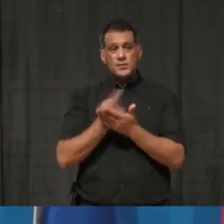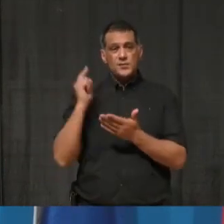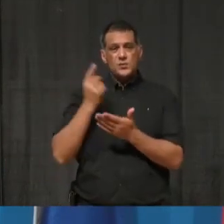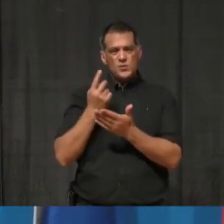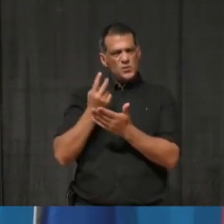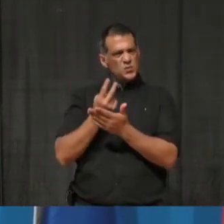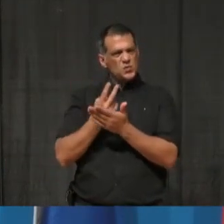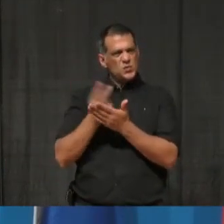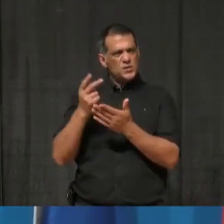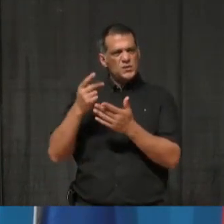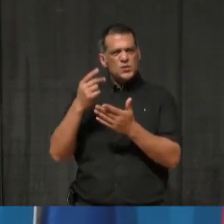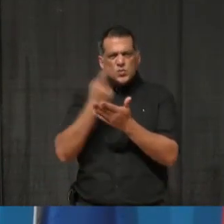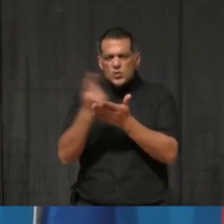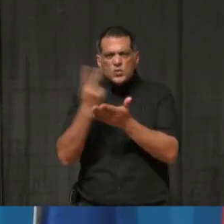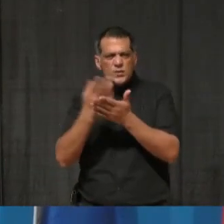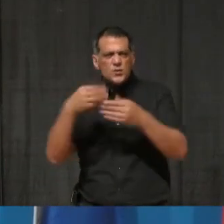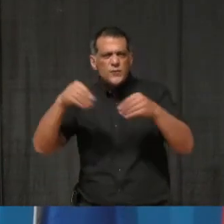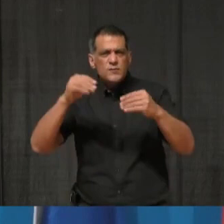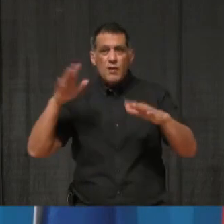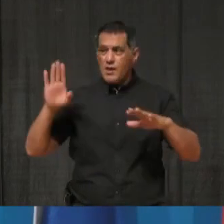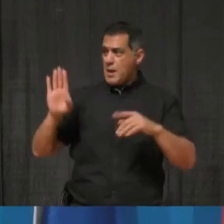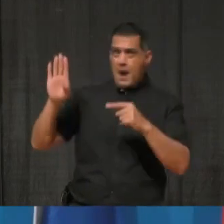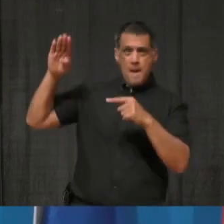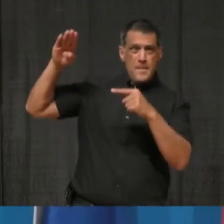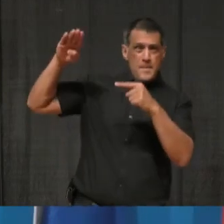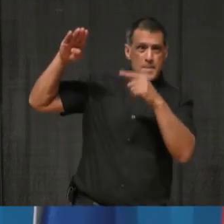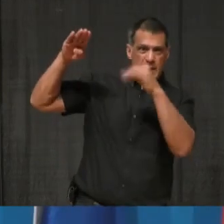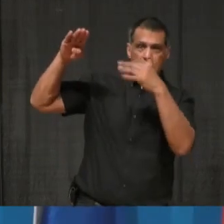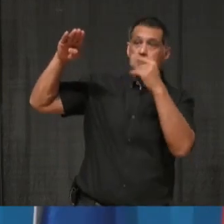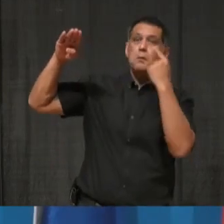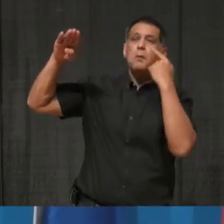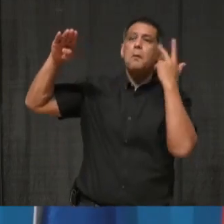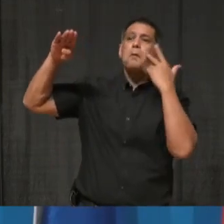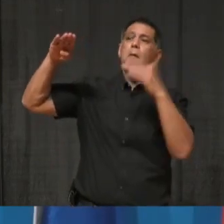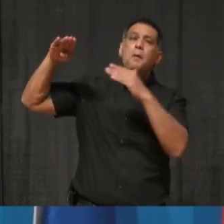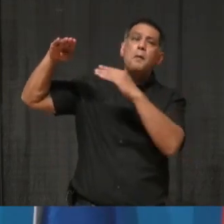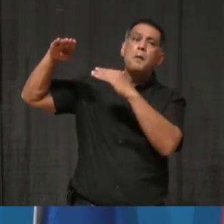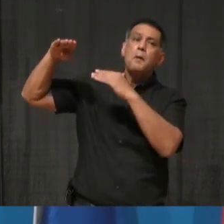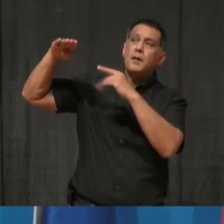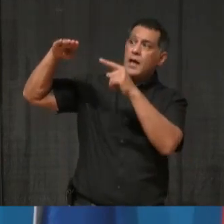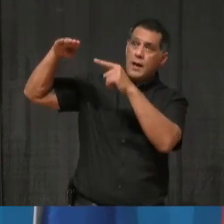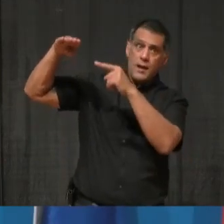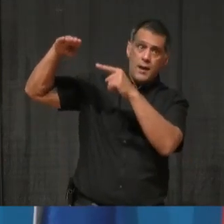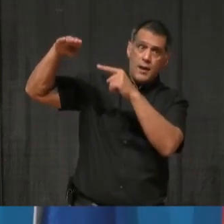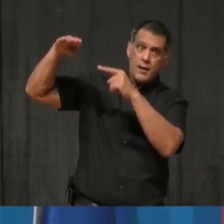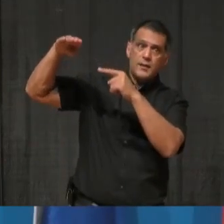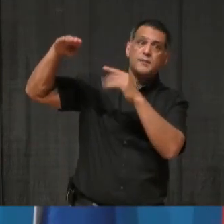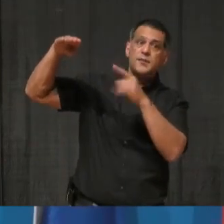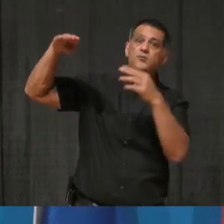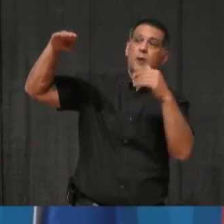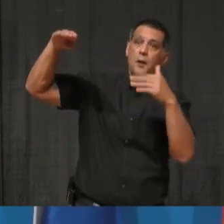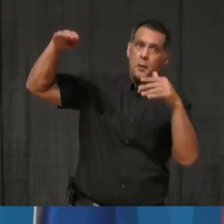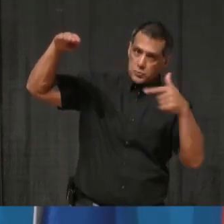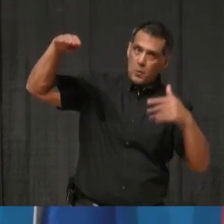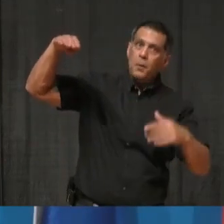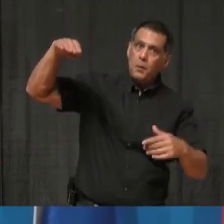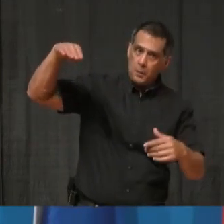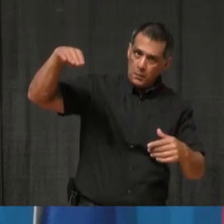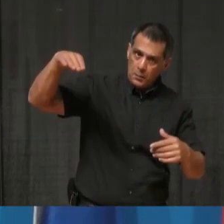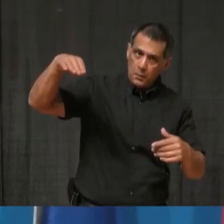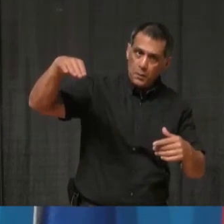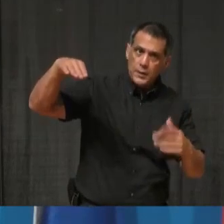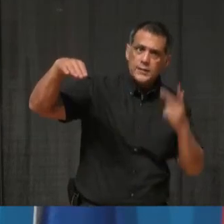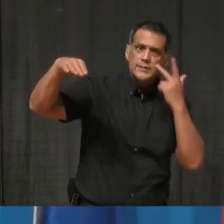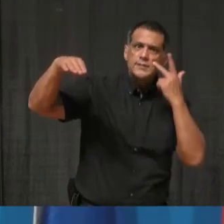a decreasing trend in the weeks to come with the recent measures that have come forward. But it is very clear that we are still seeing this